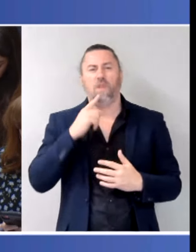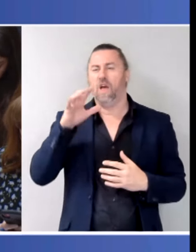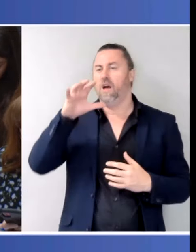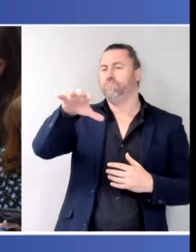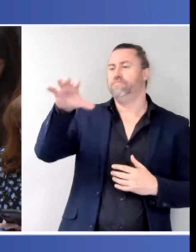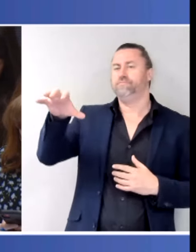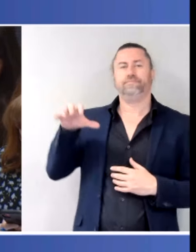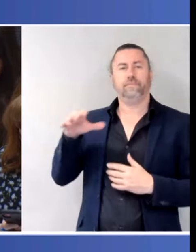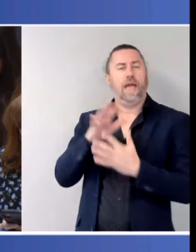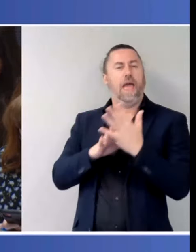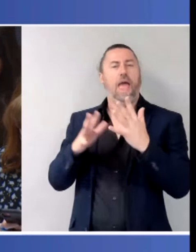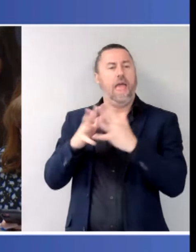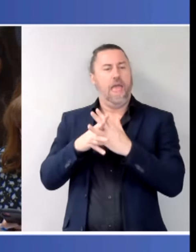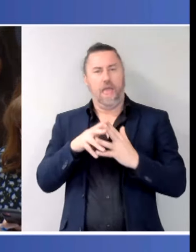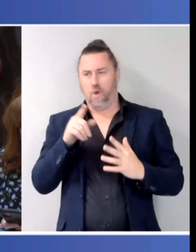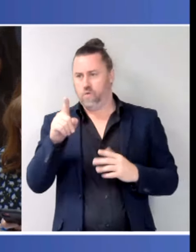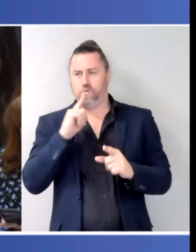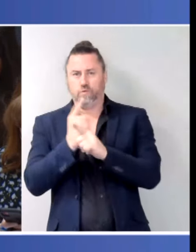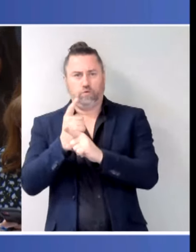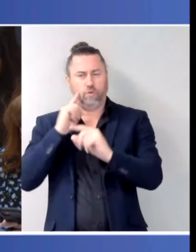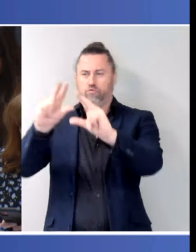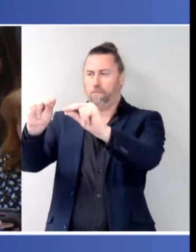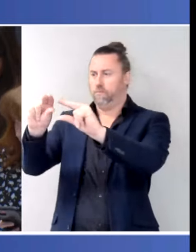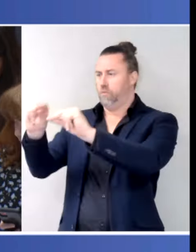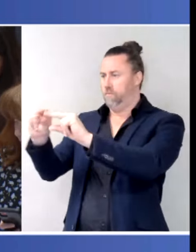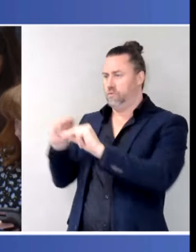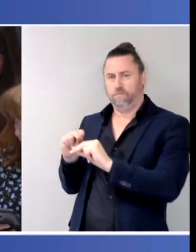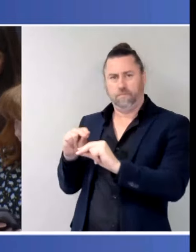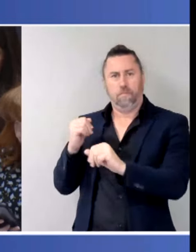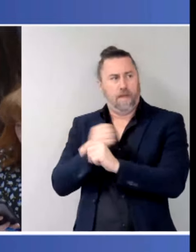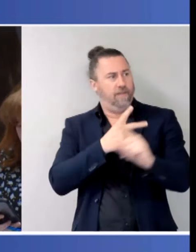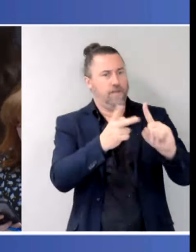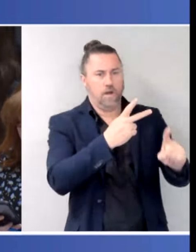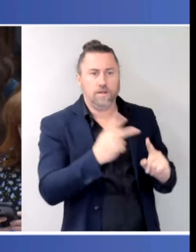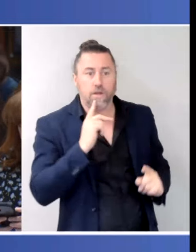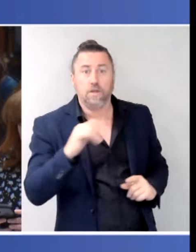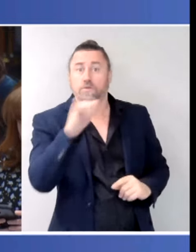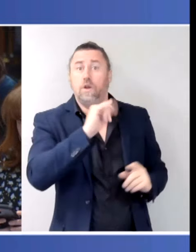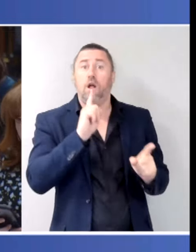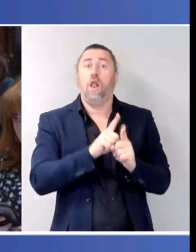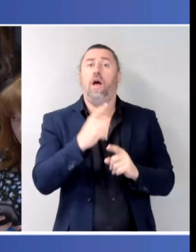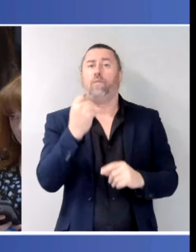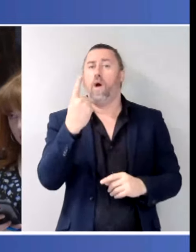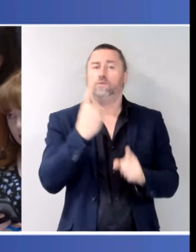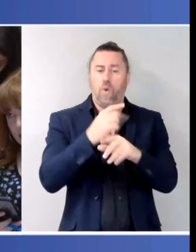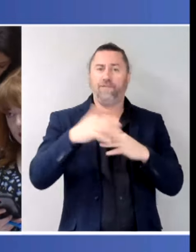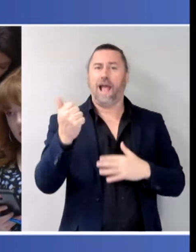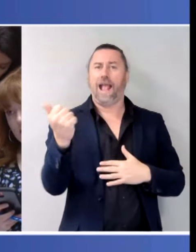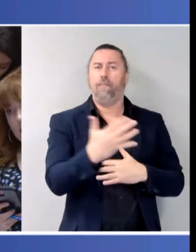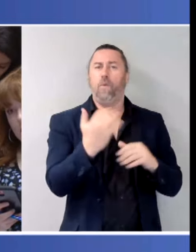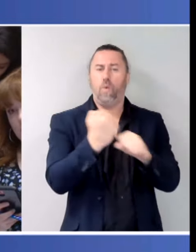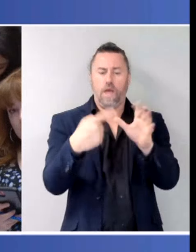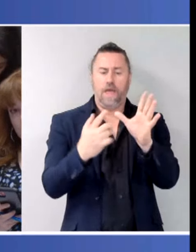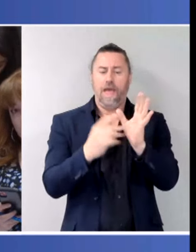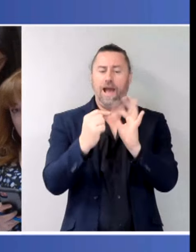ask, did anyone raise the rapid reviews call for a total ban on gambling advertising or want to speak to the merits of that policy now?